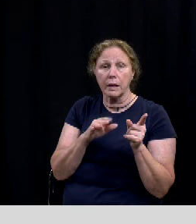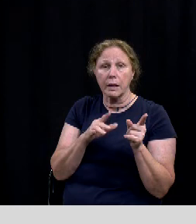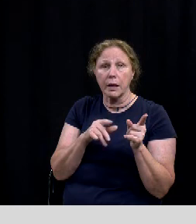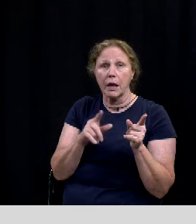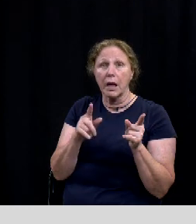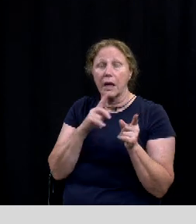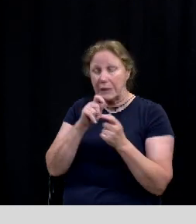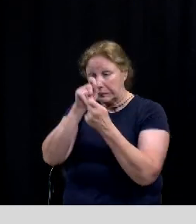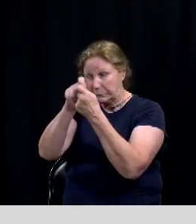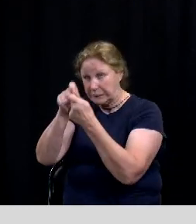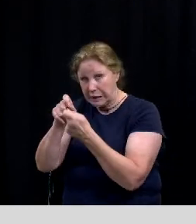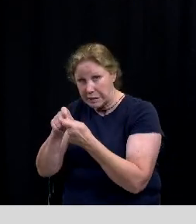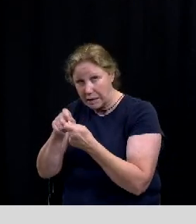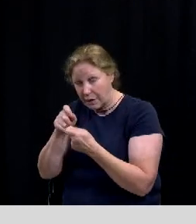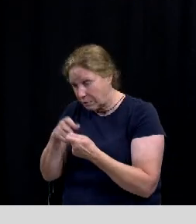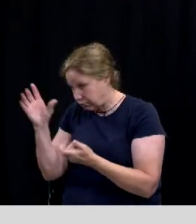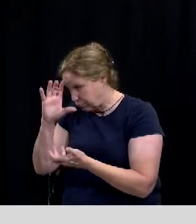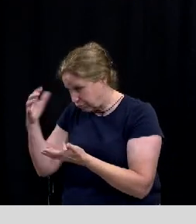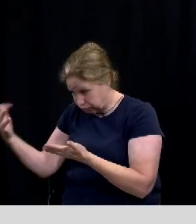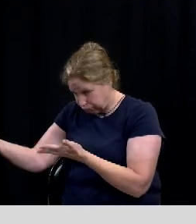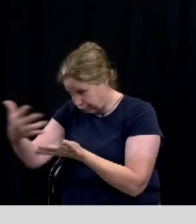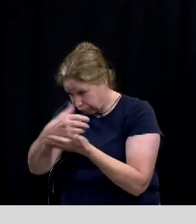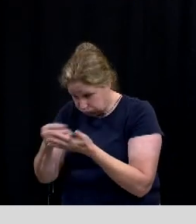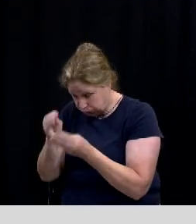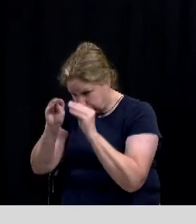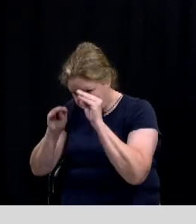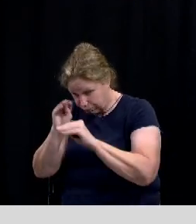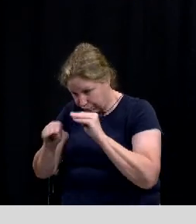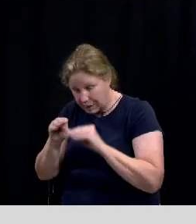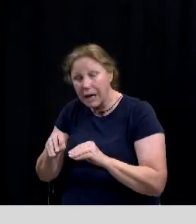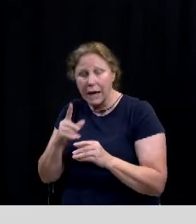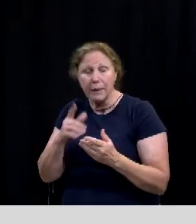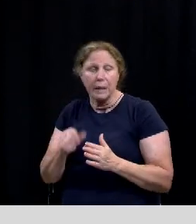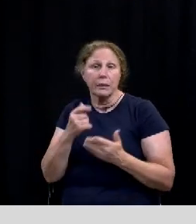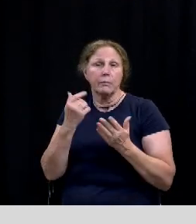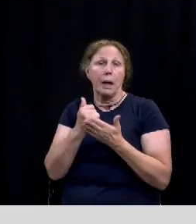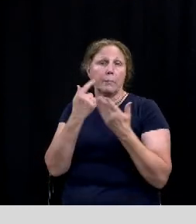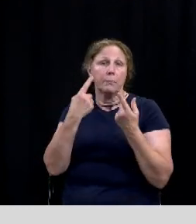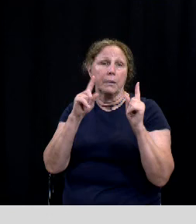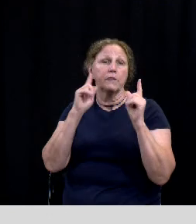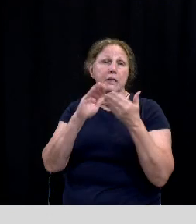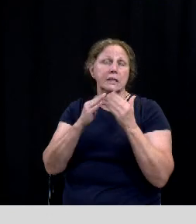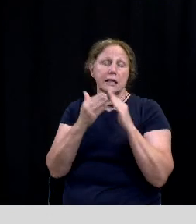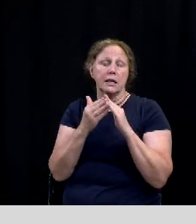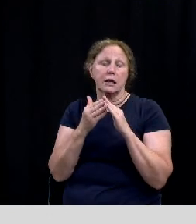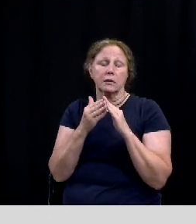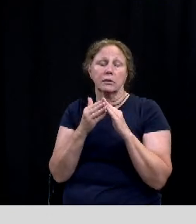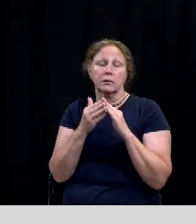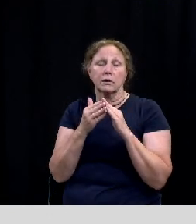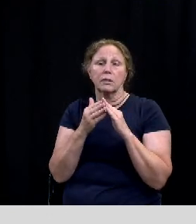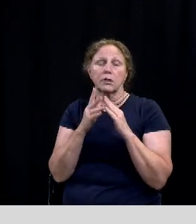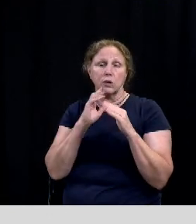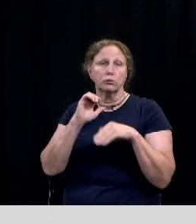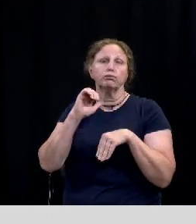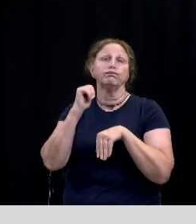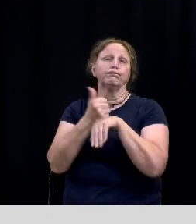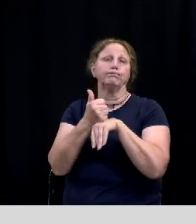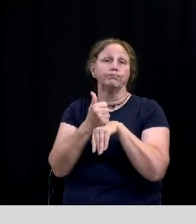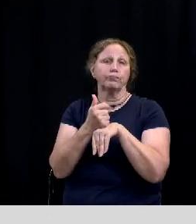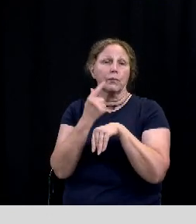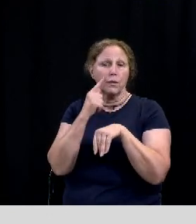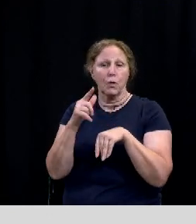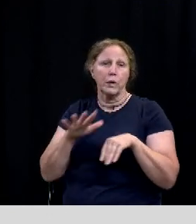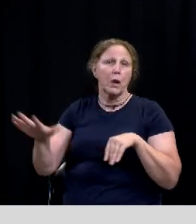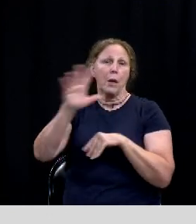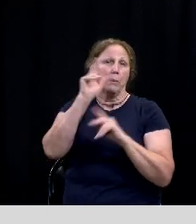-gritty details down and and uh and making this uh possible for the city to to put on for the rest of our